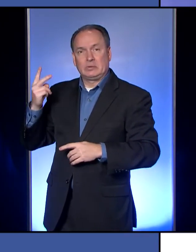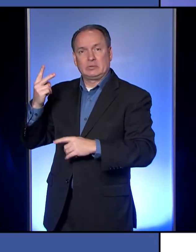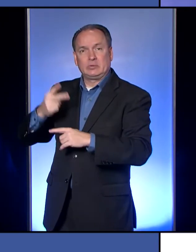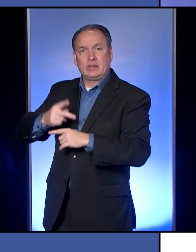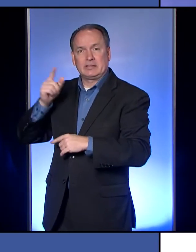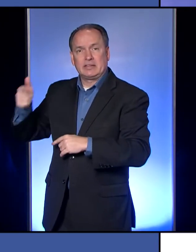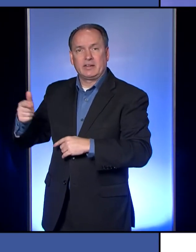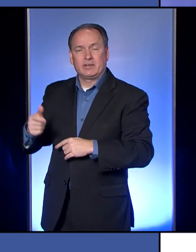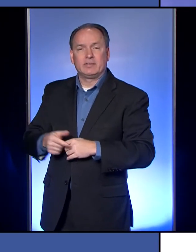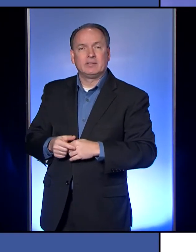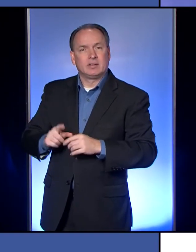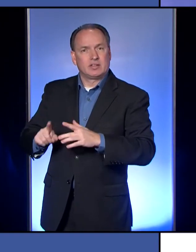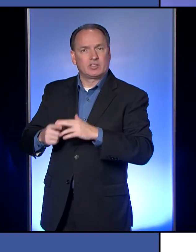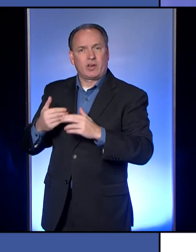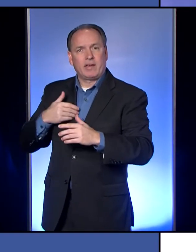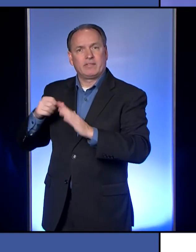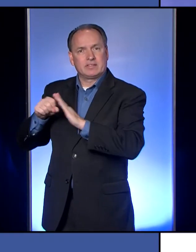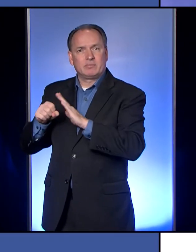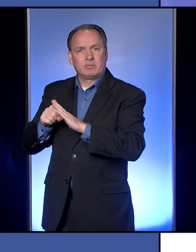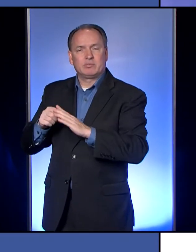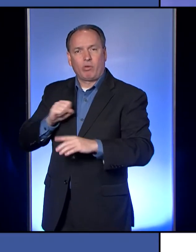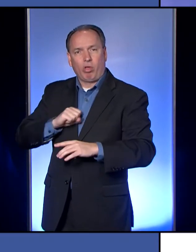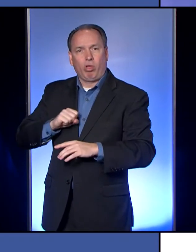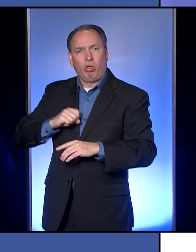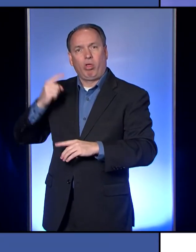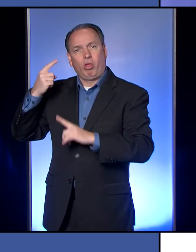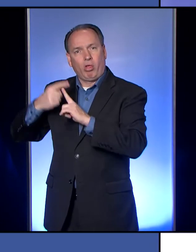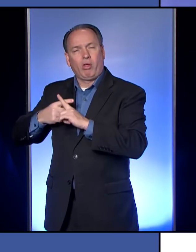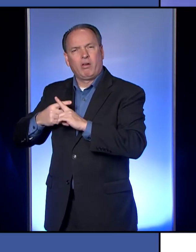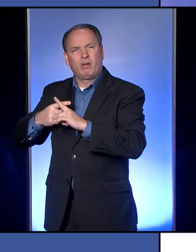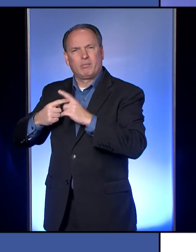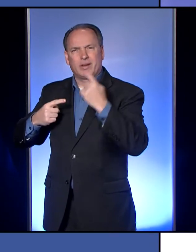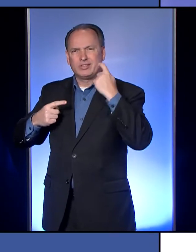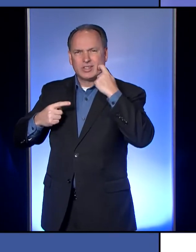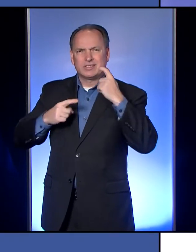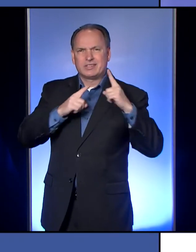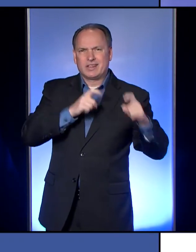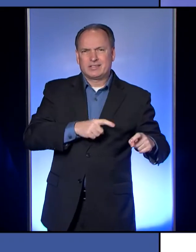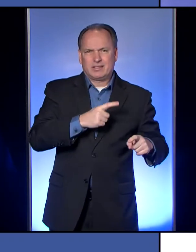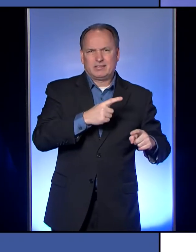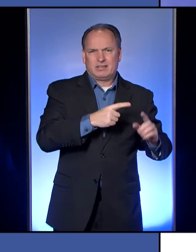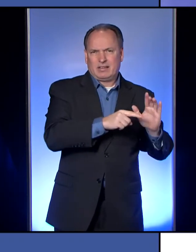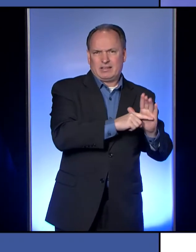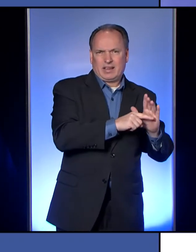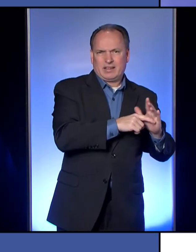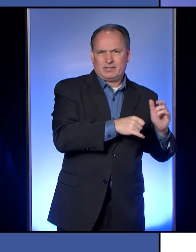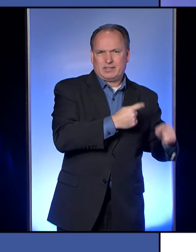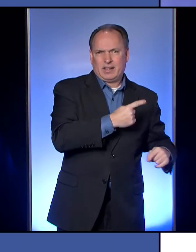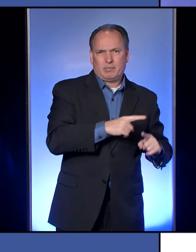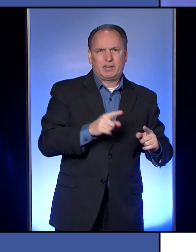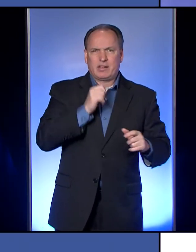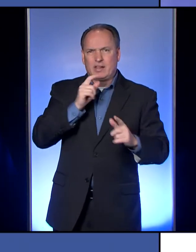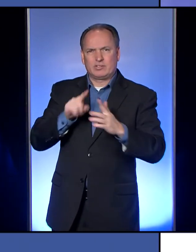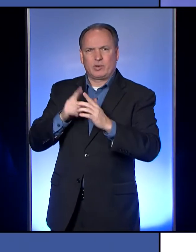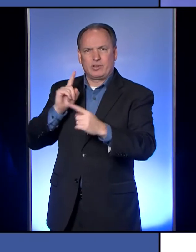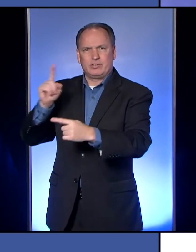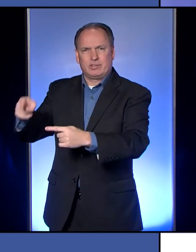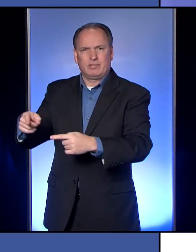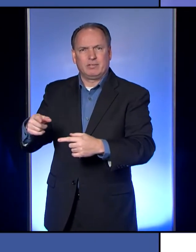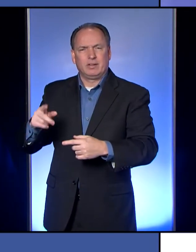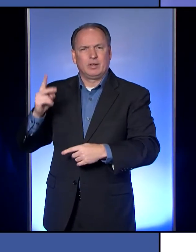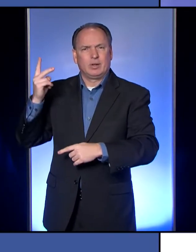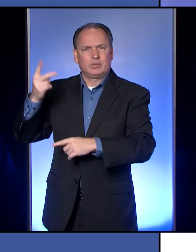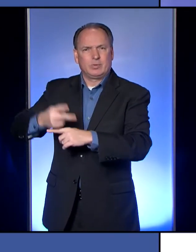start to have symptoms and, and then I've just tested negative from today, but I could have symptoms that didn't start until tomorrow or the next day.